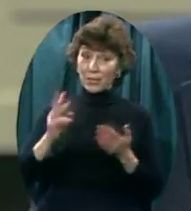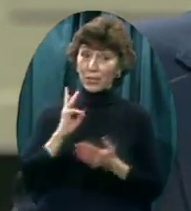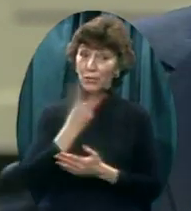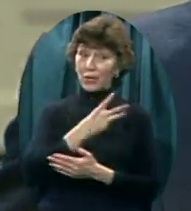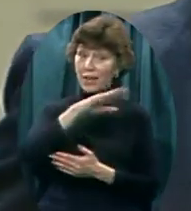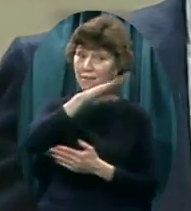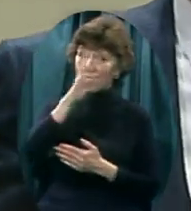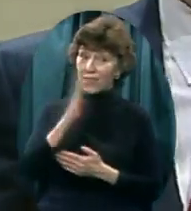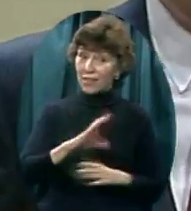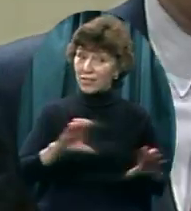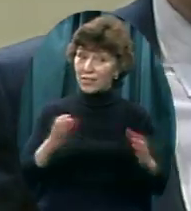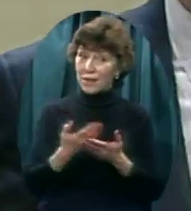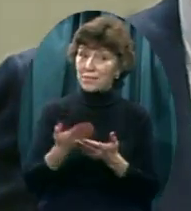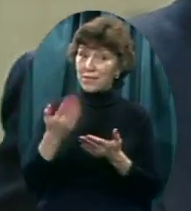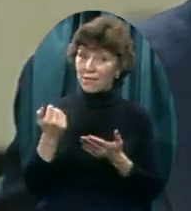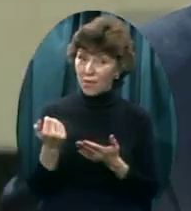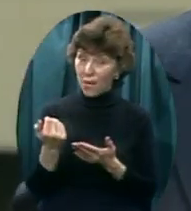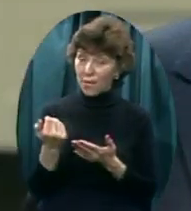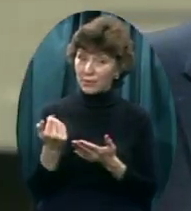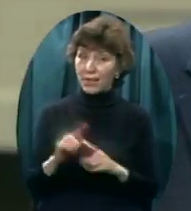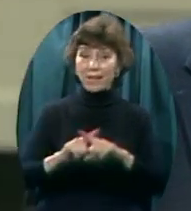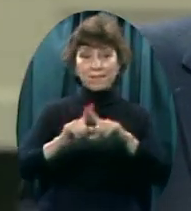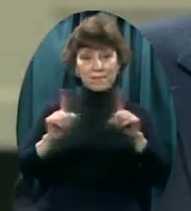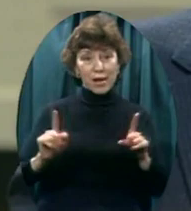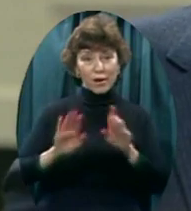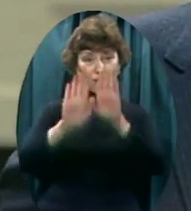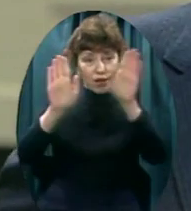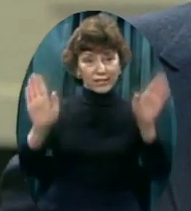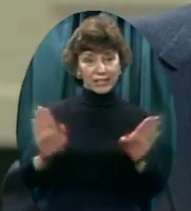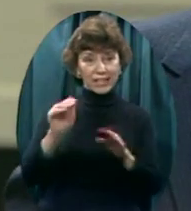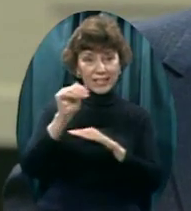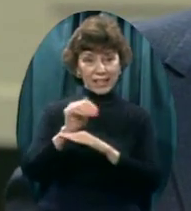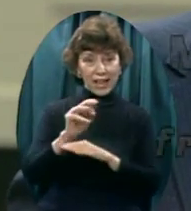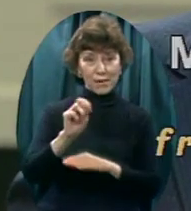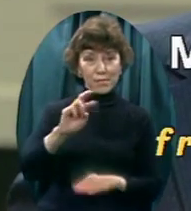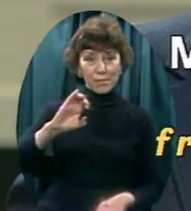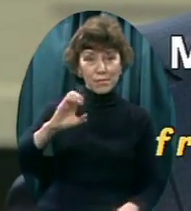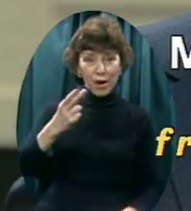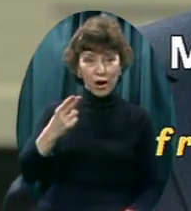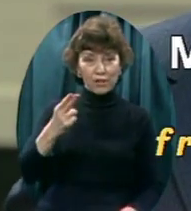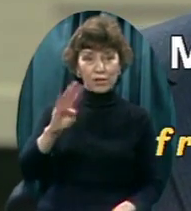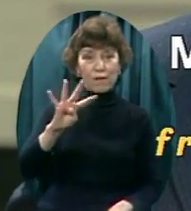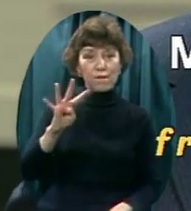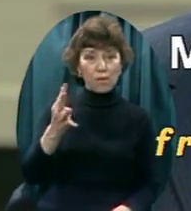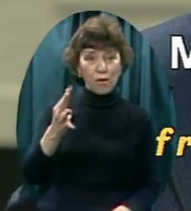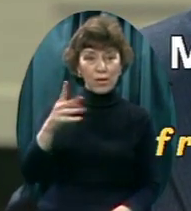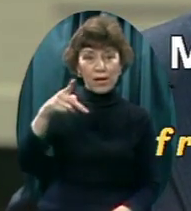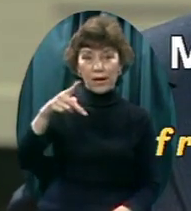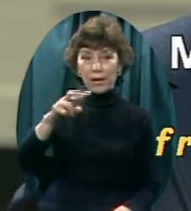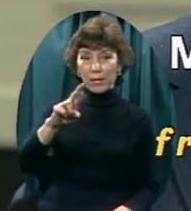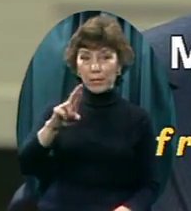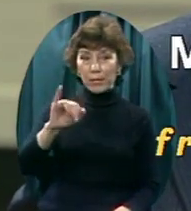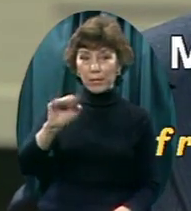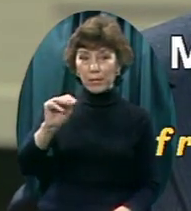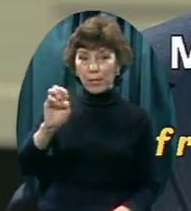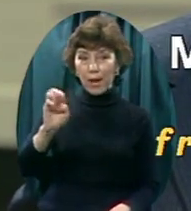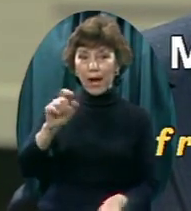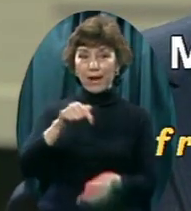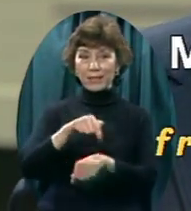in prime time on March 4th, we're delivering by satellite, live,